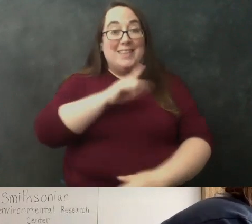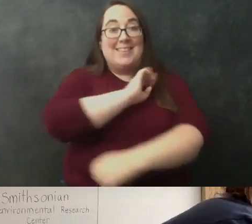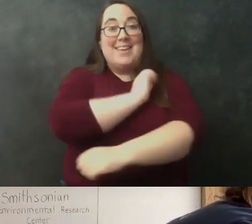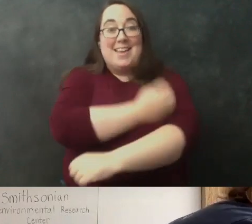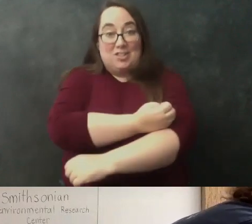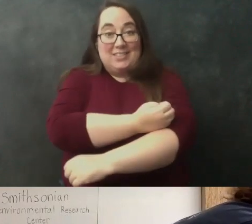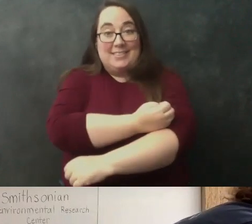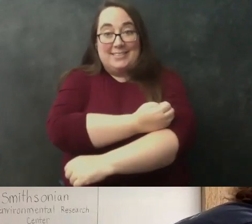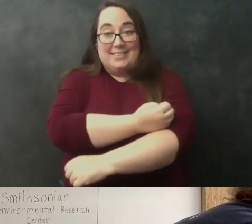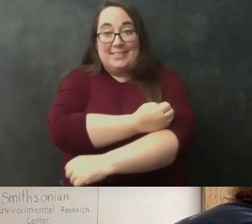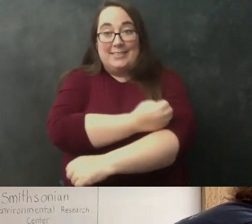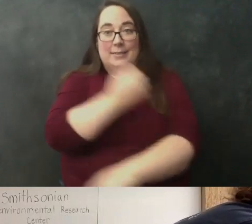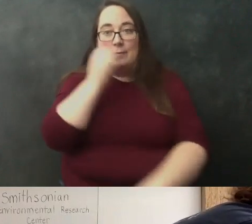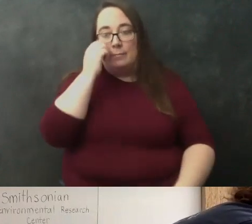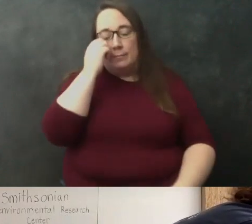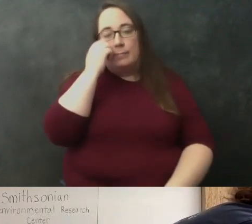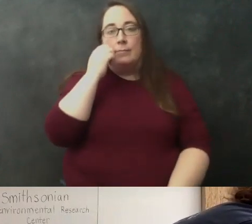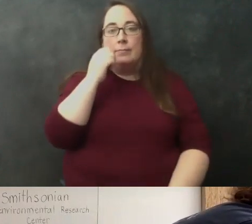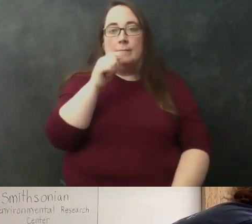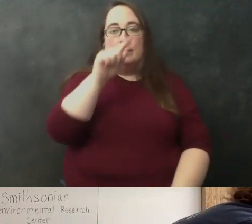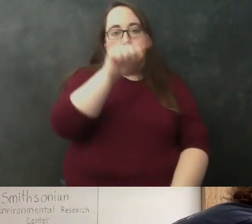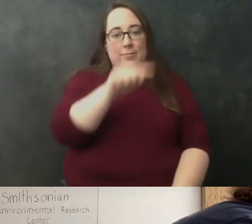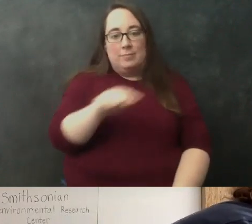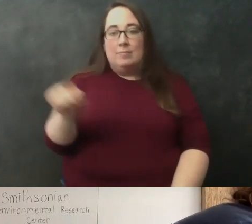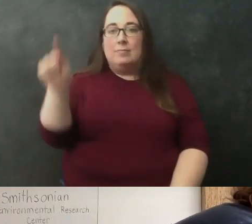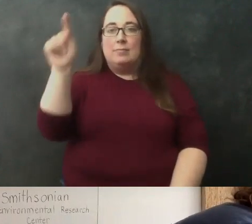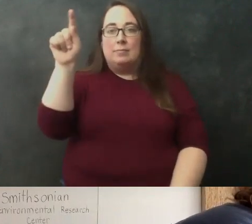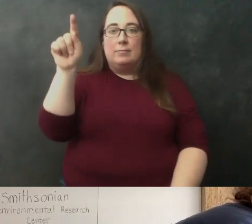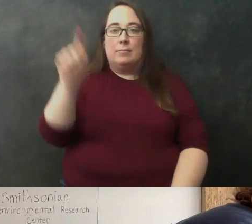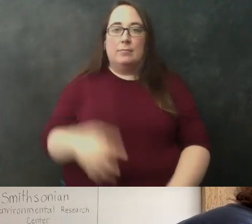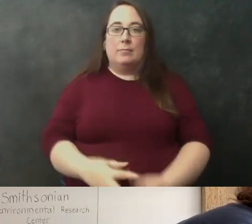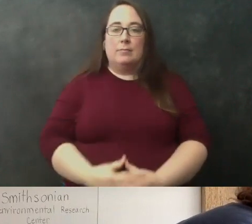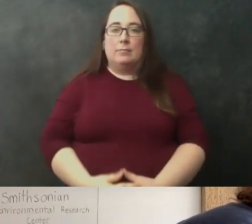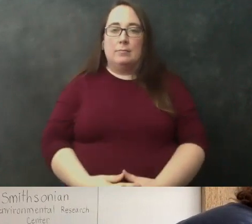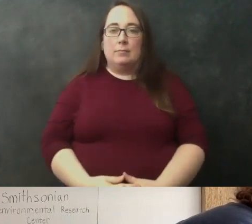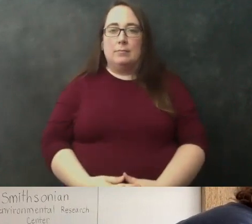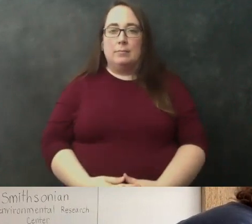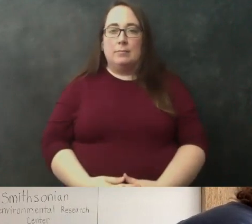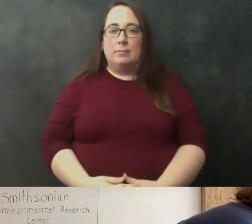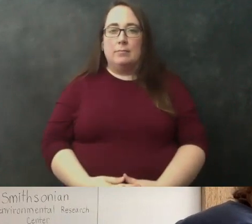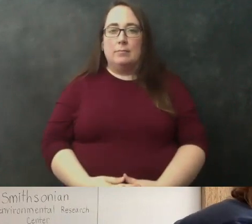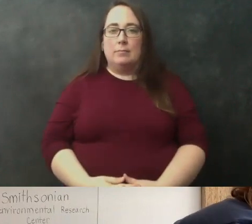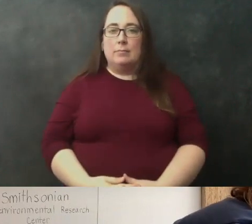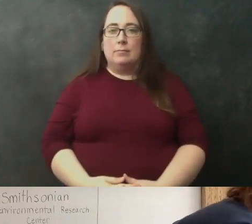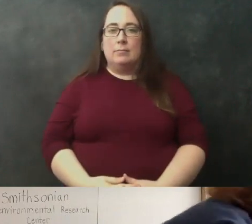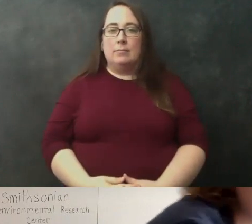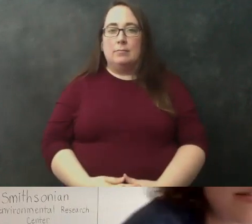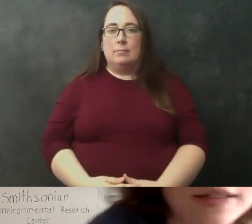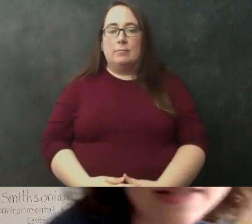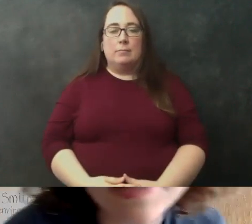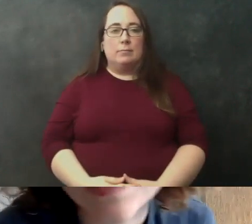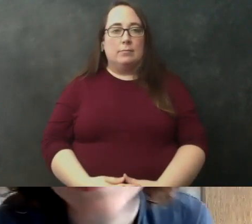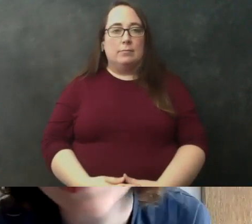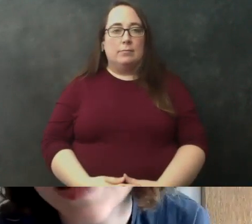it's actually going in this direction from the phytoplankton from the shrimp from the fish big fish all the to